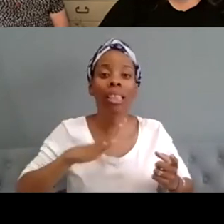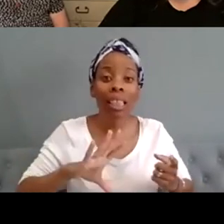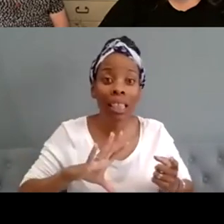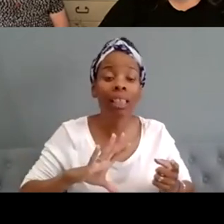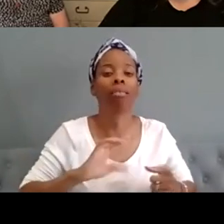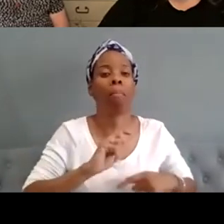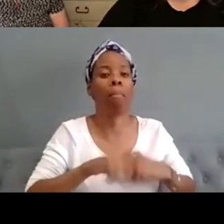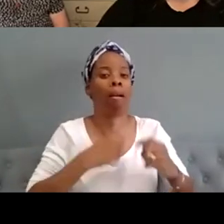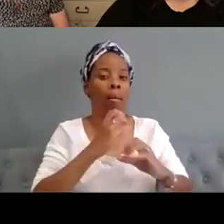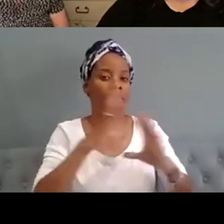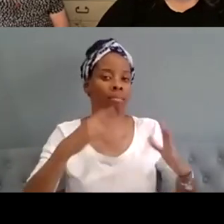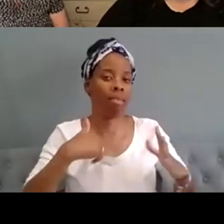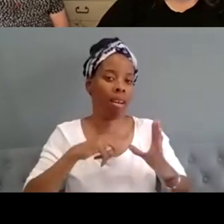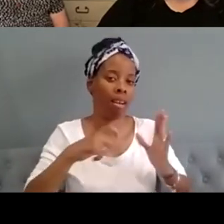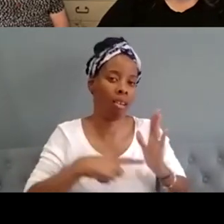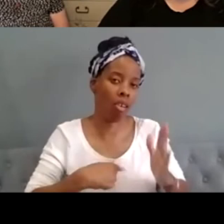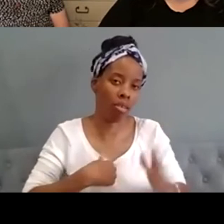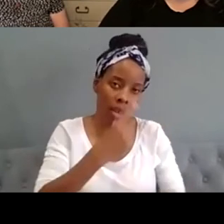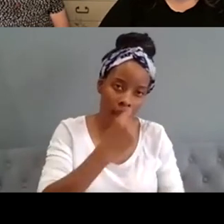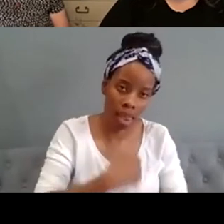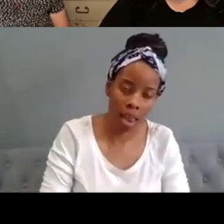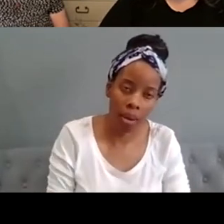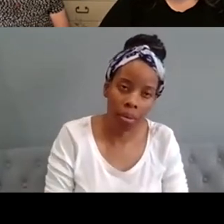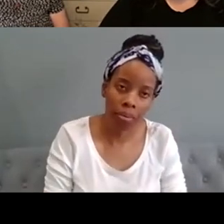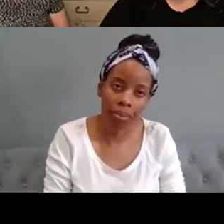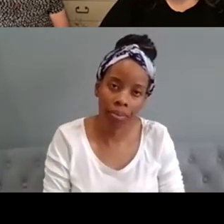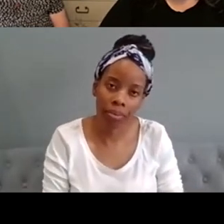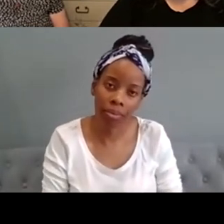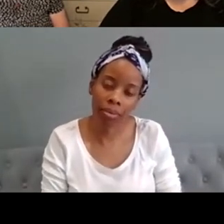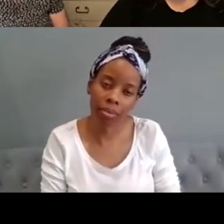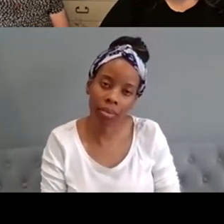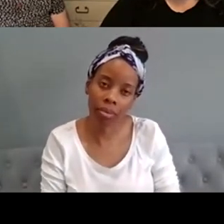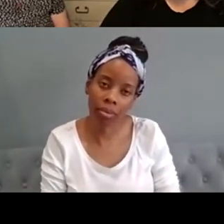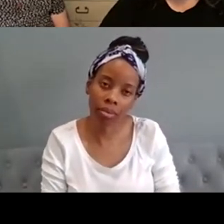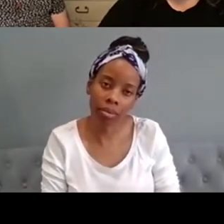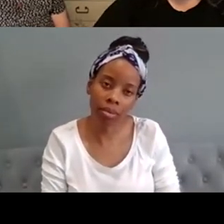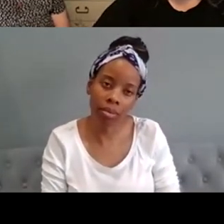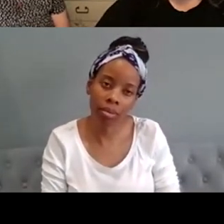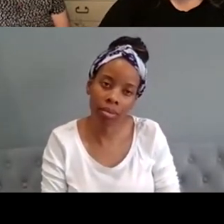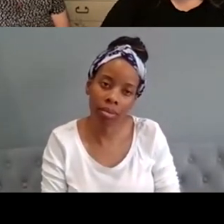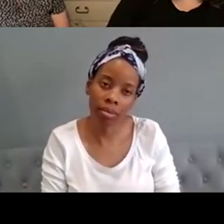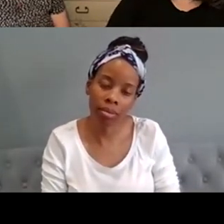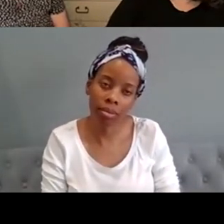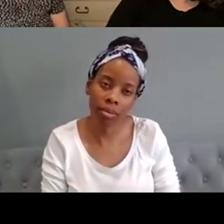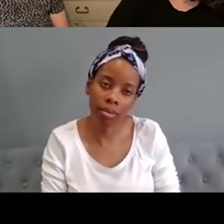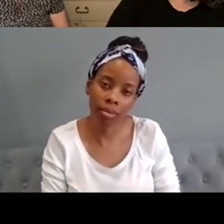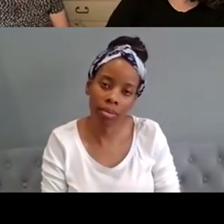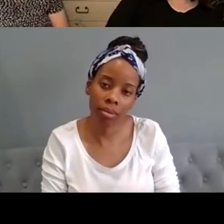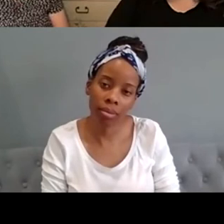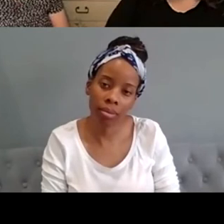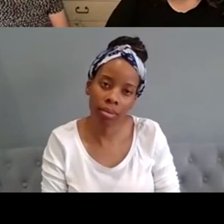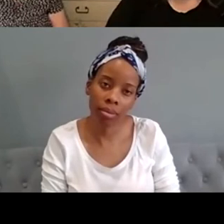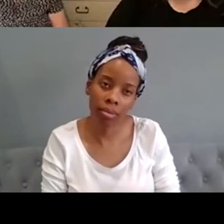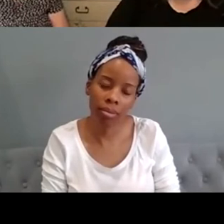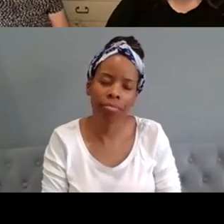level and because it it was really making me think about um something that you